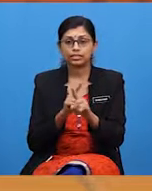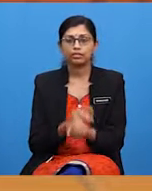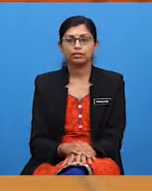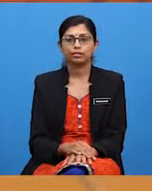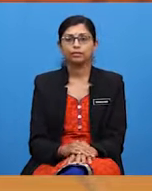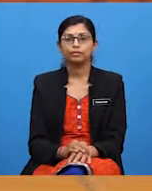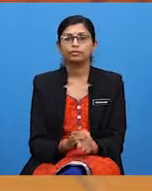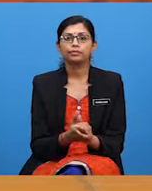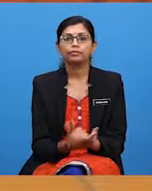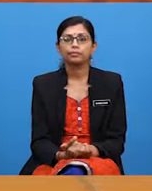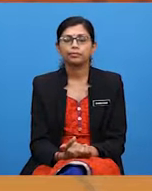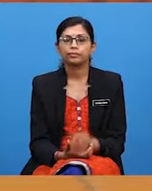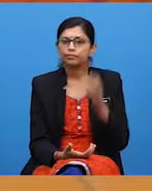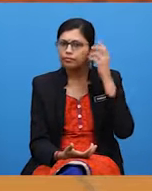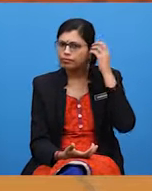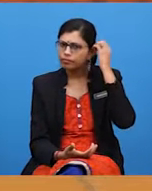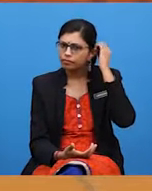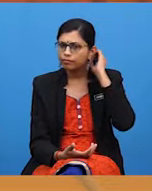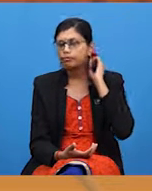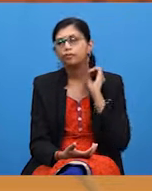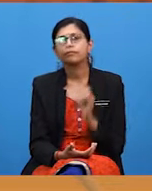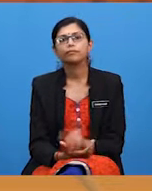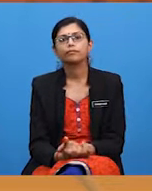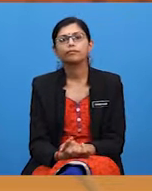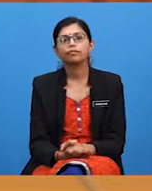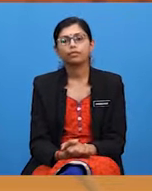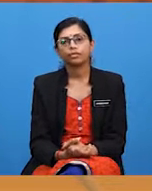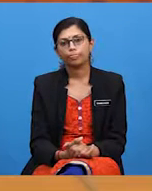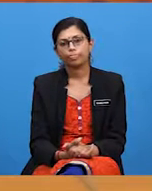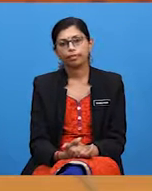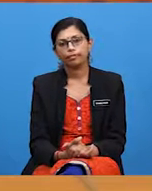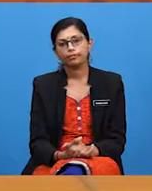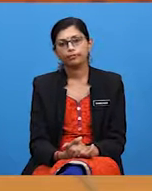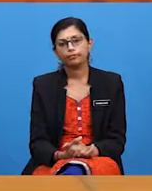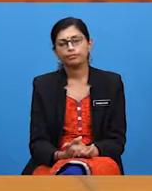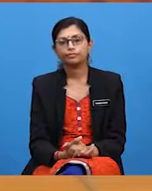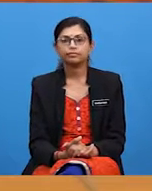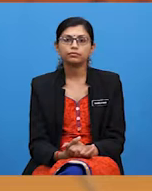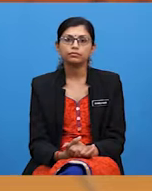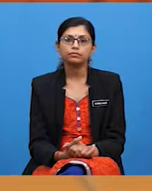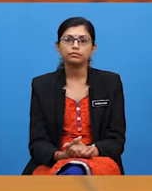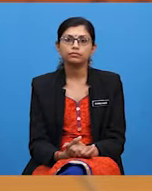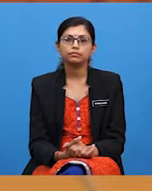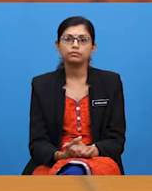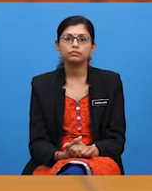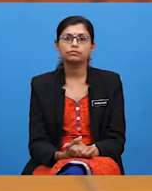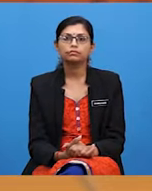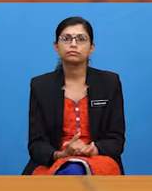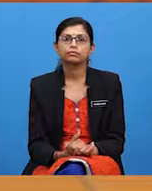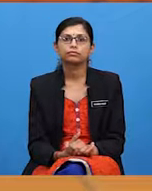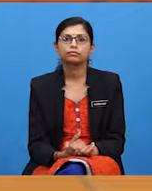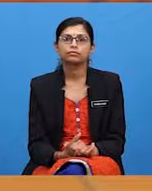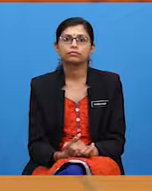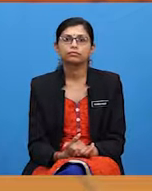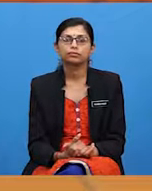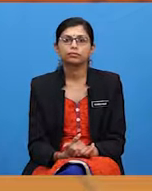amazing animals, you know. What's so amazing about them? Well, first of